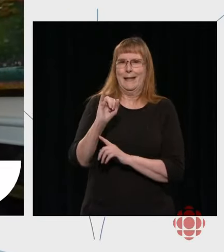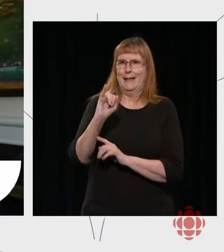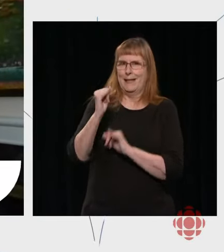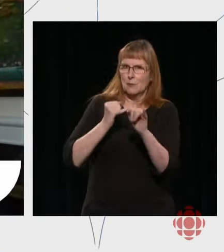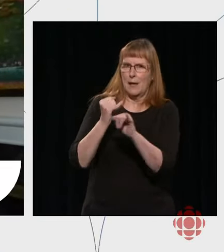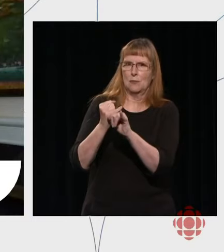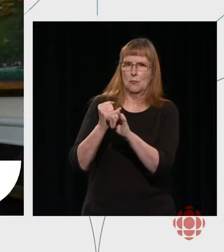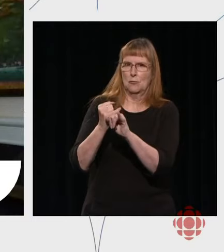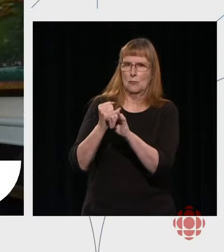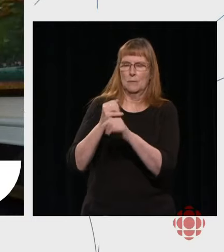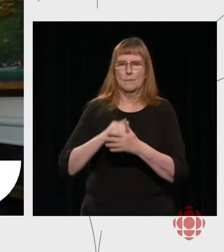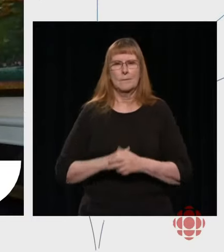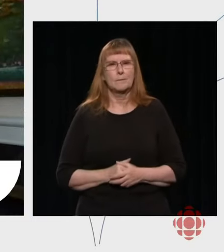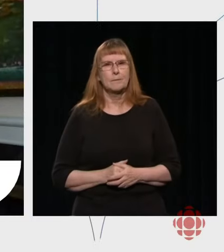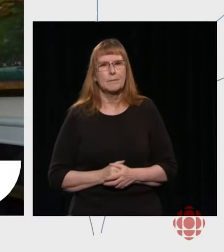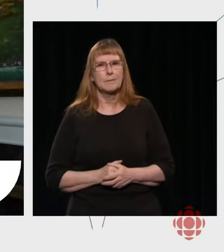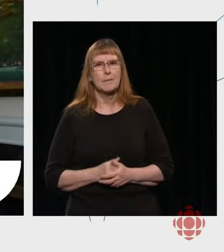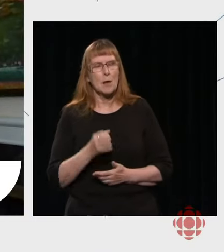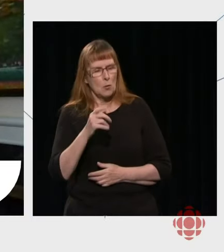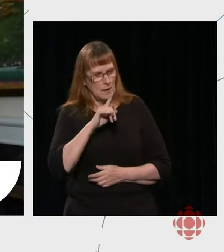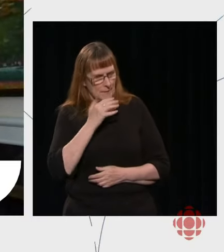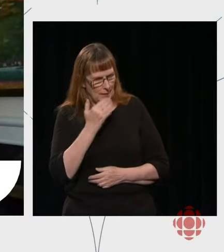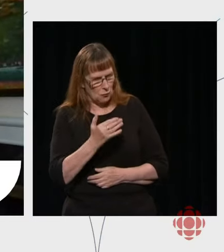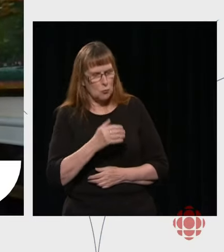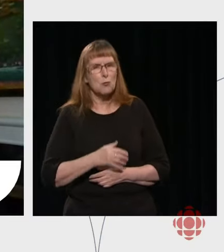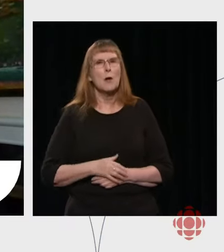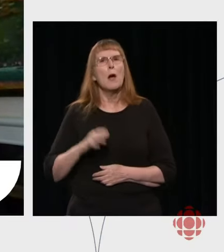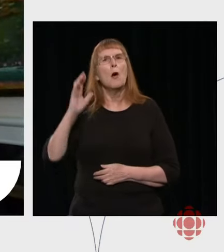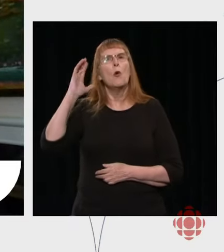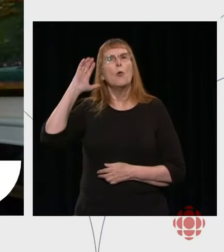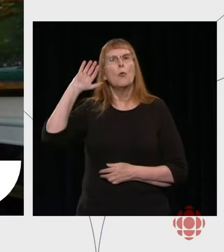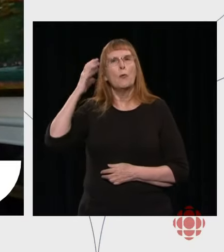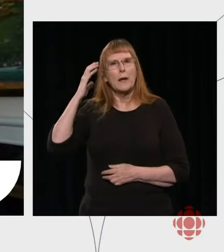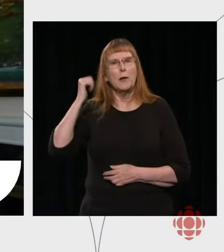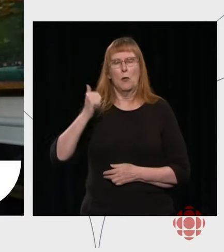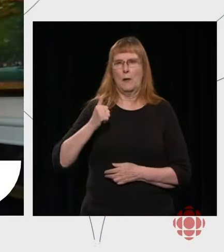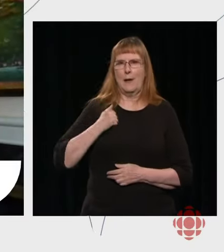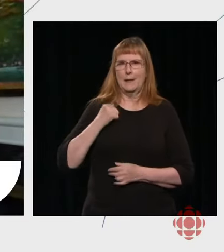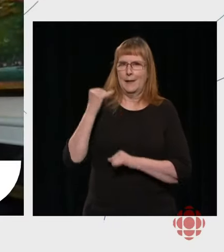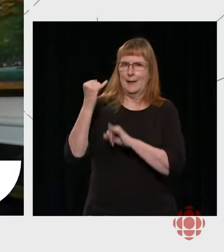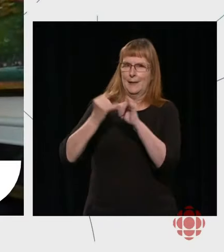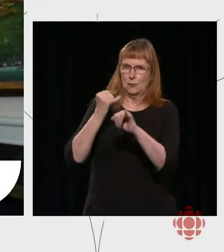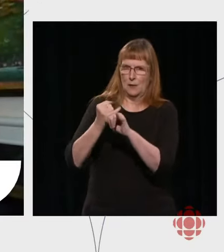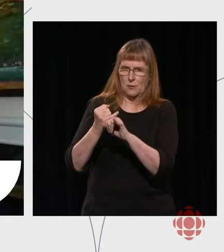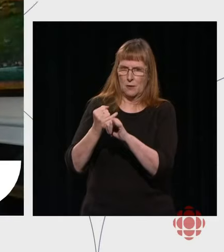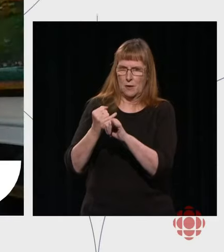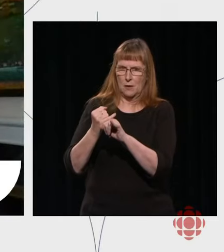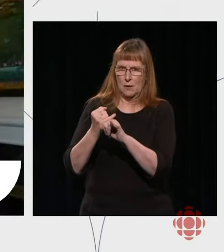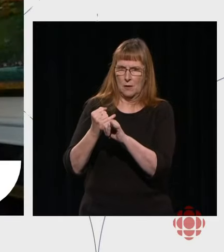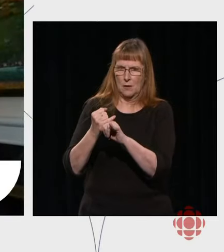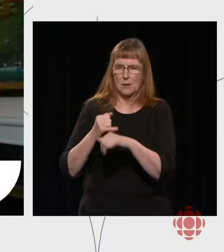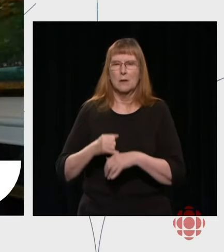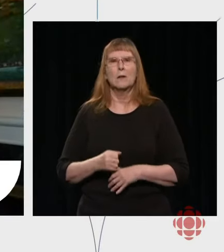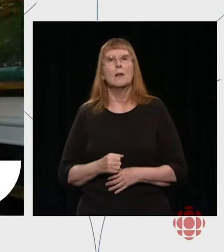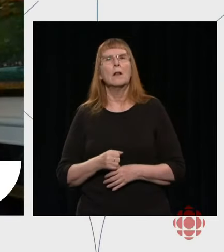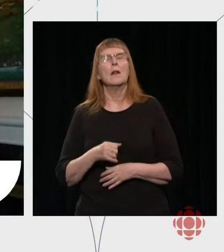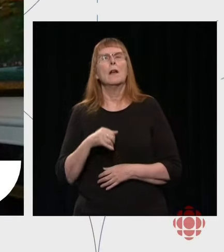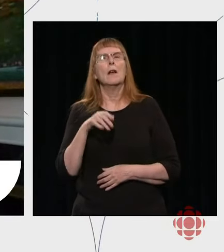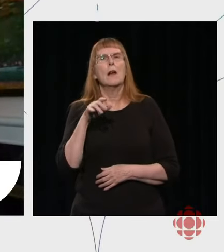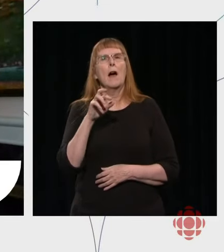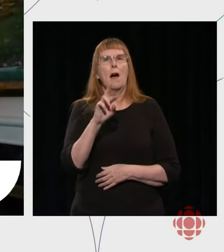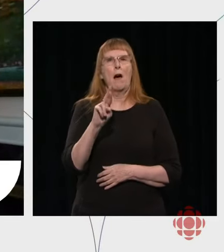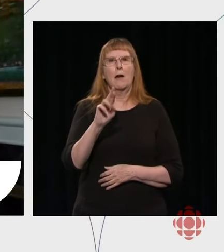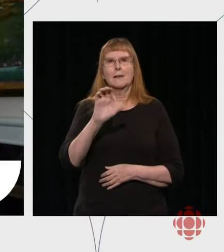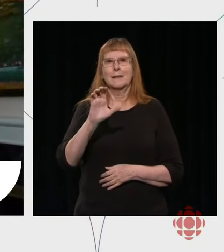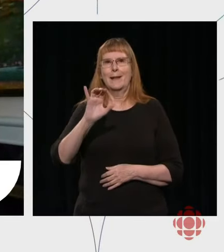Radio Canada International, what we call RCI, was first broadcast during